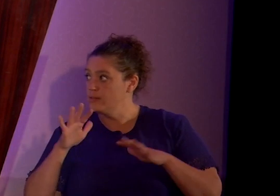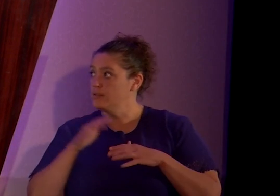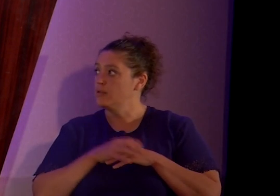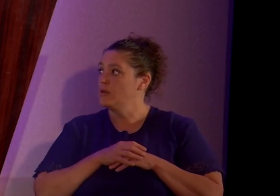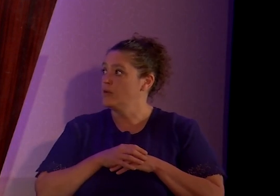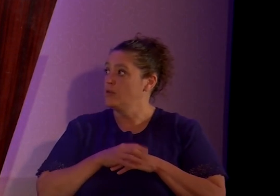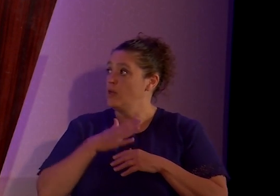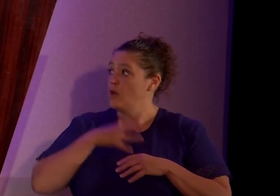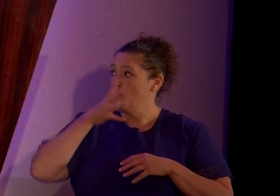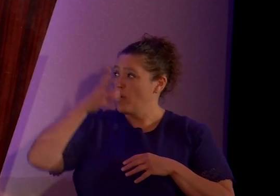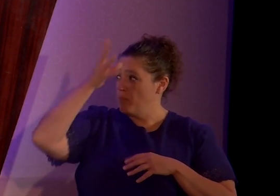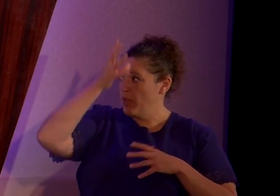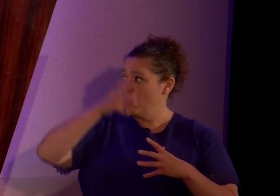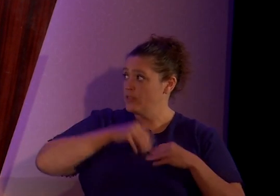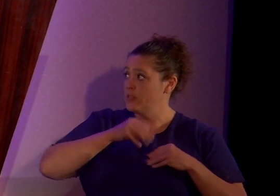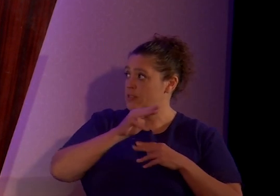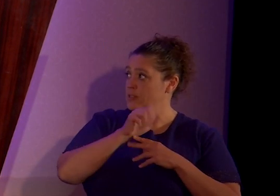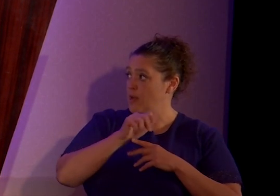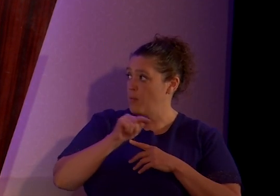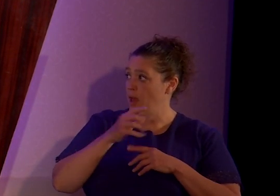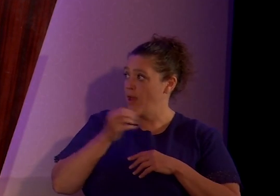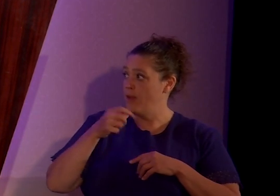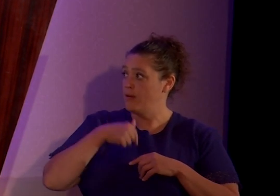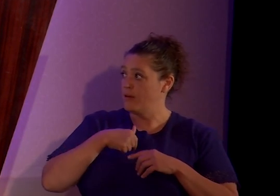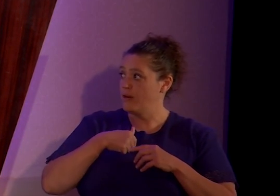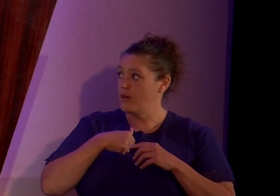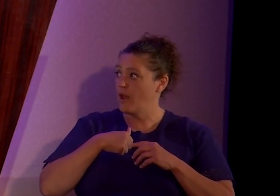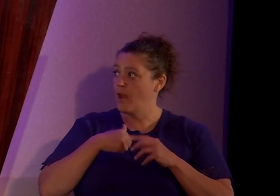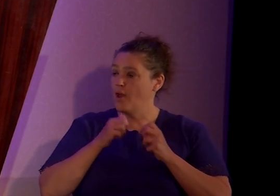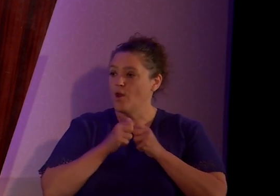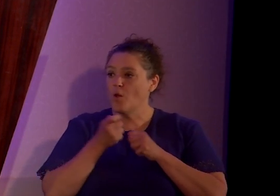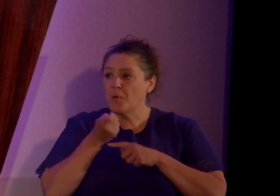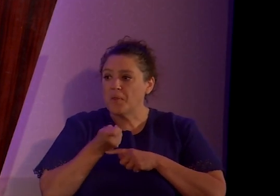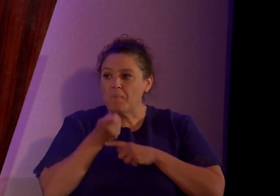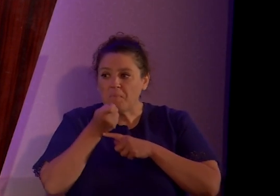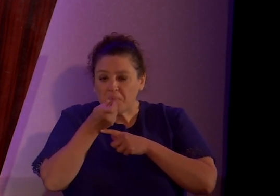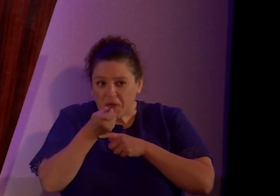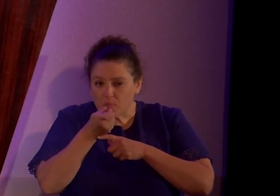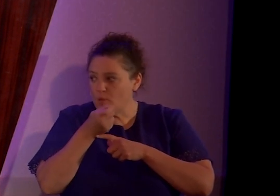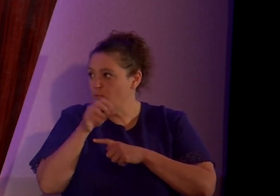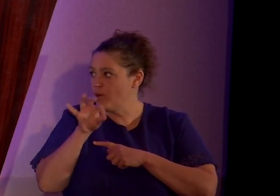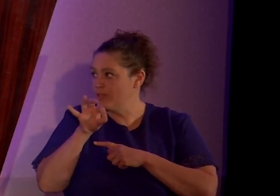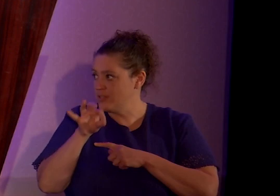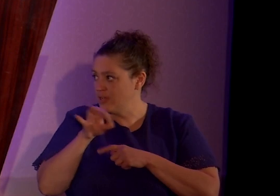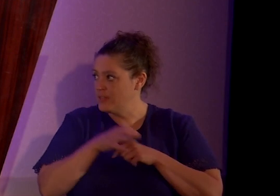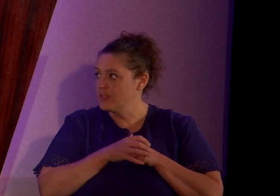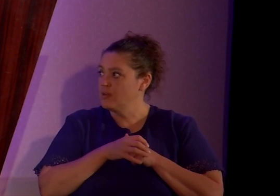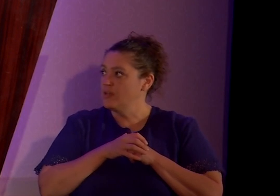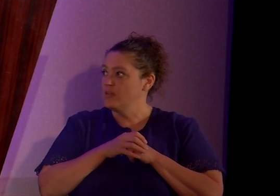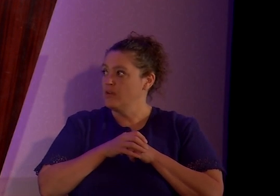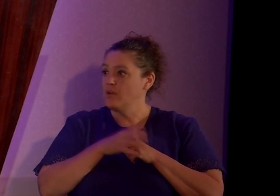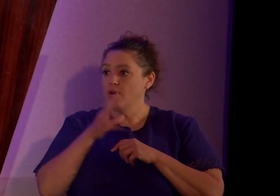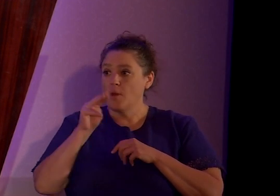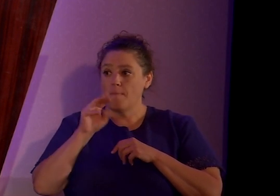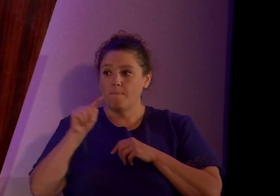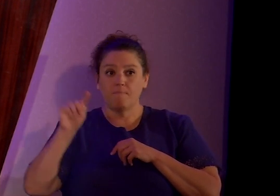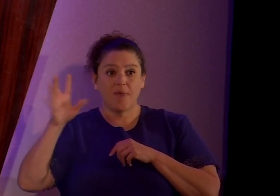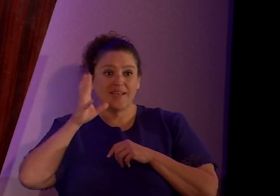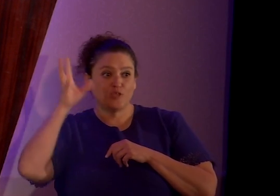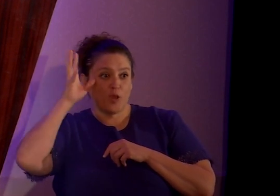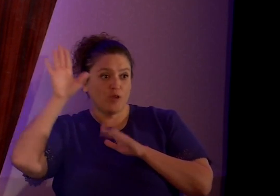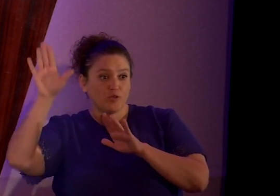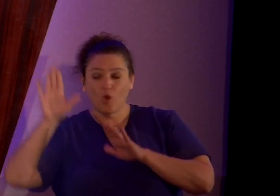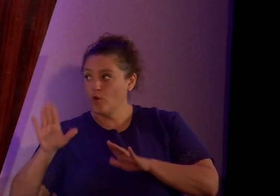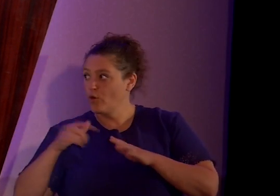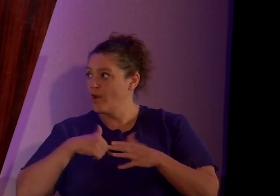my parents, except me and Matt with just a minimum of proselytizing. Matt's parents are great.